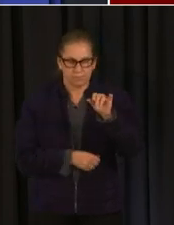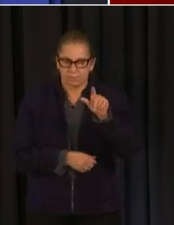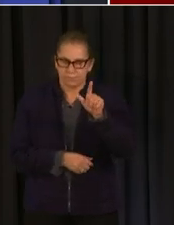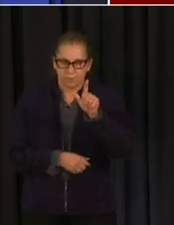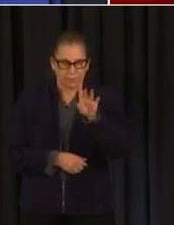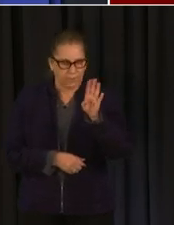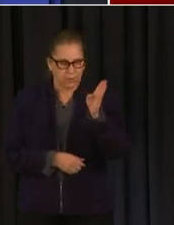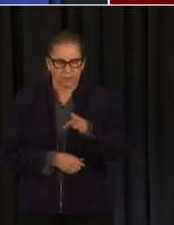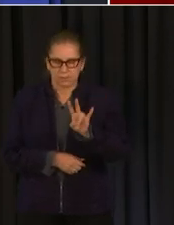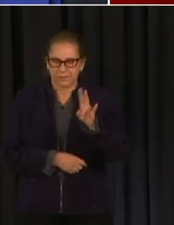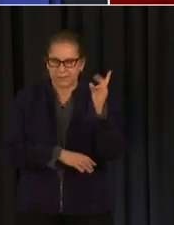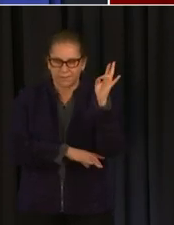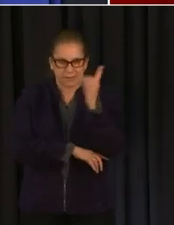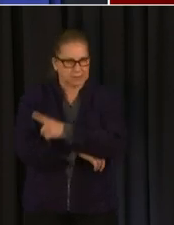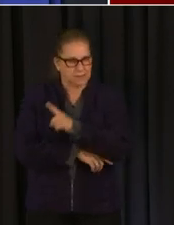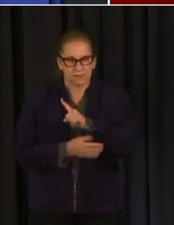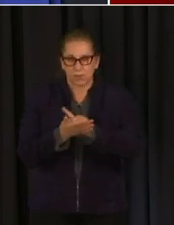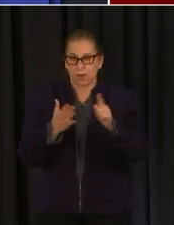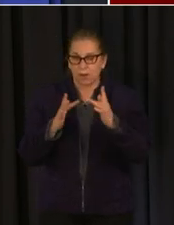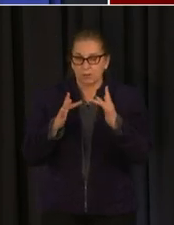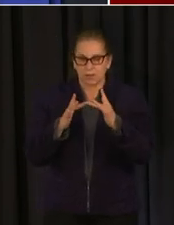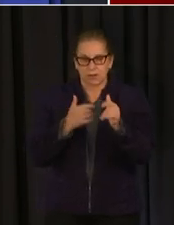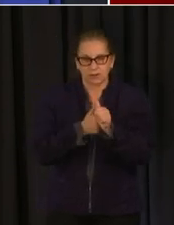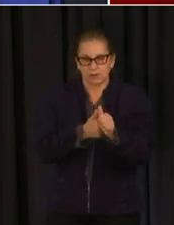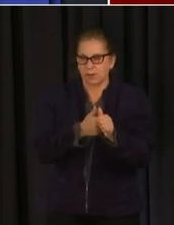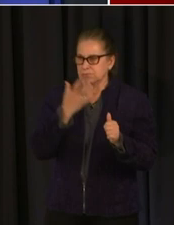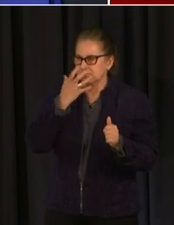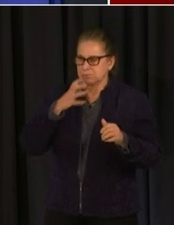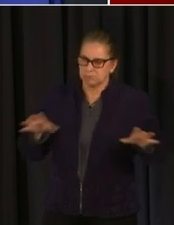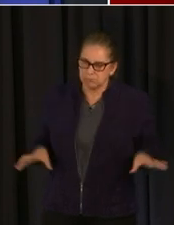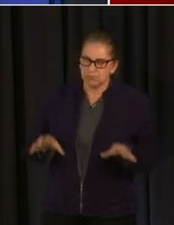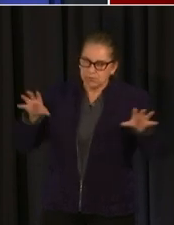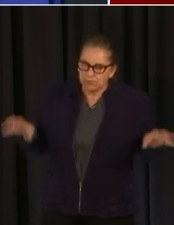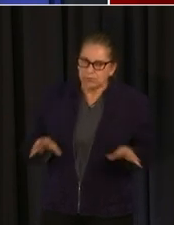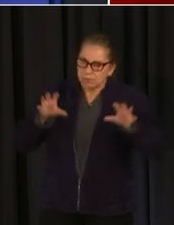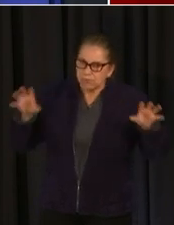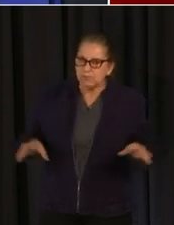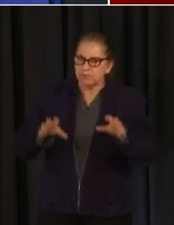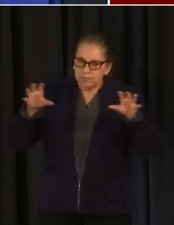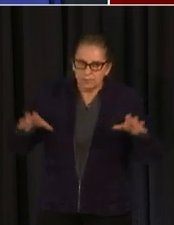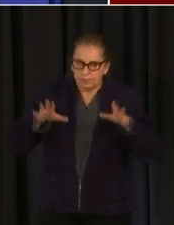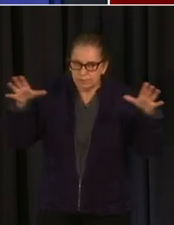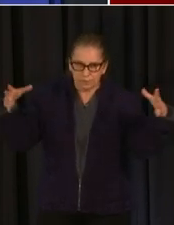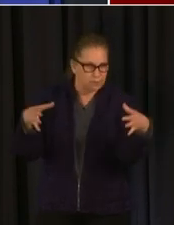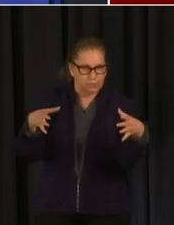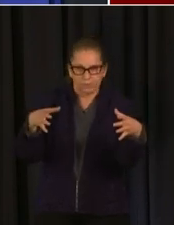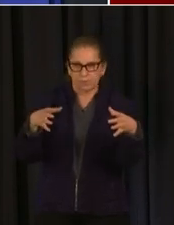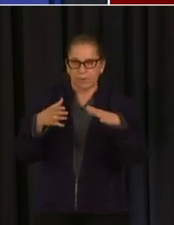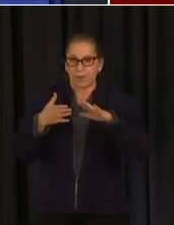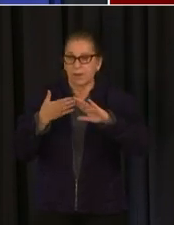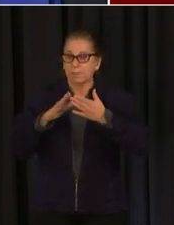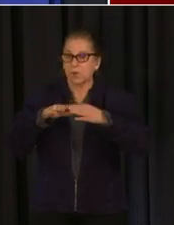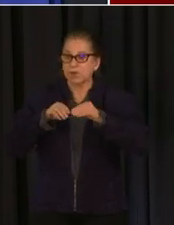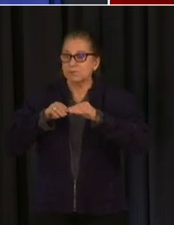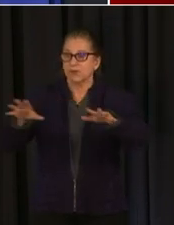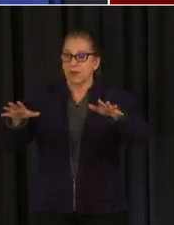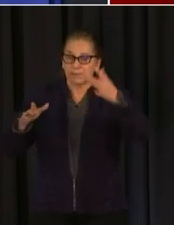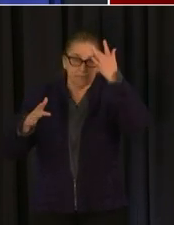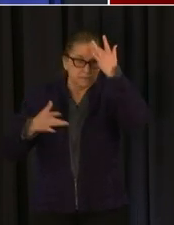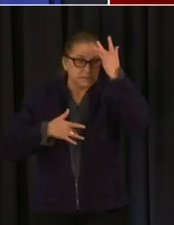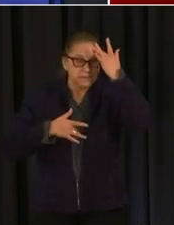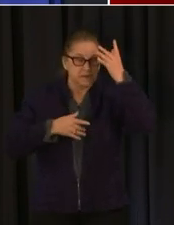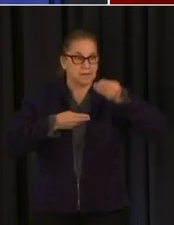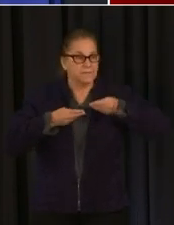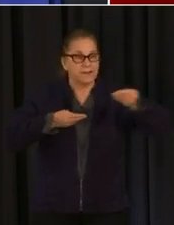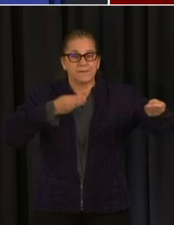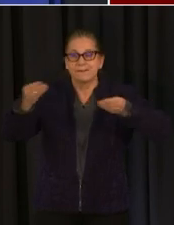comes we can make contact with you within a day and with your contacts within two days and i have an off-topic question uh last week you